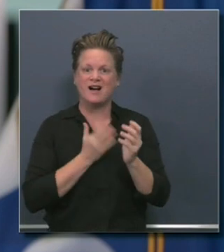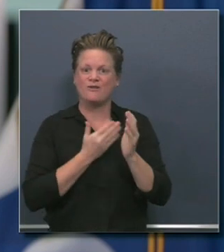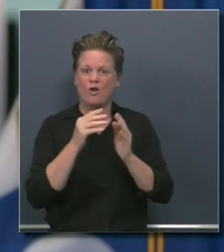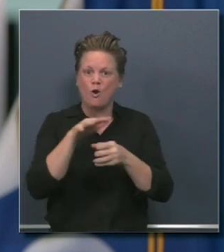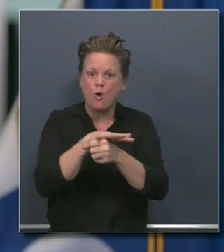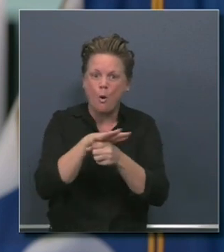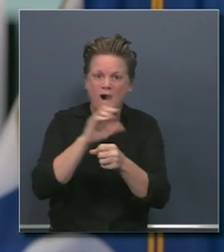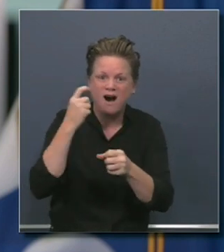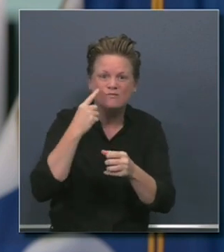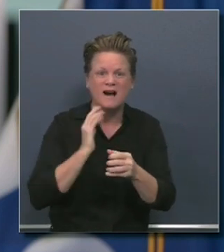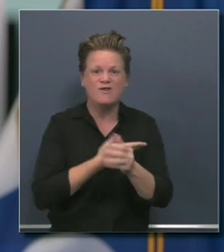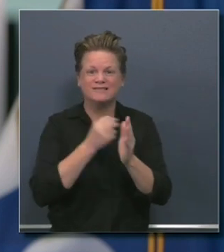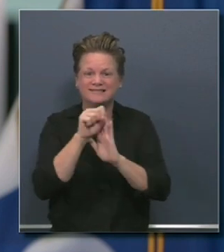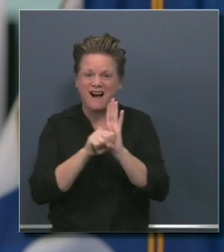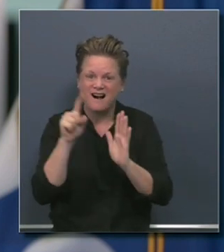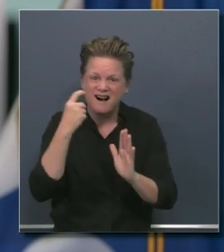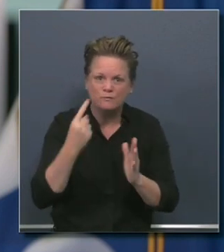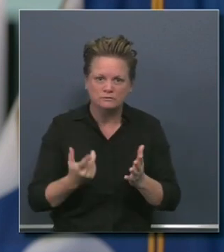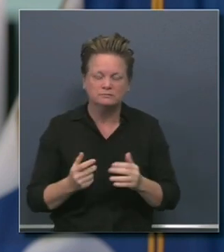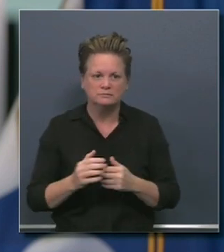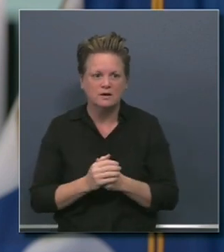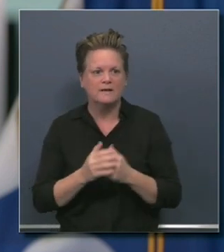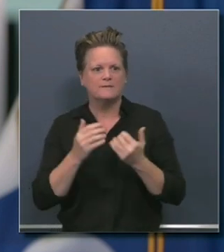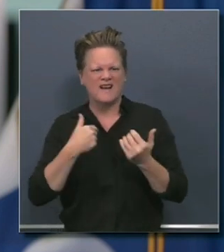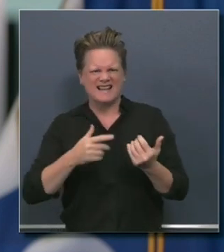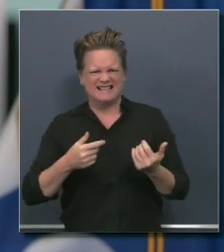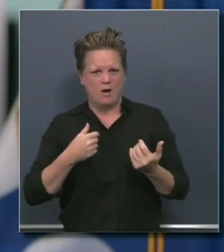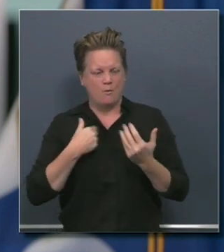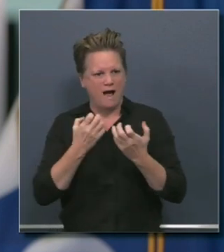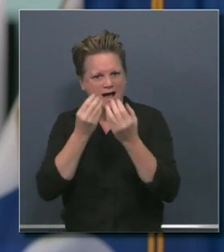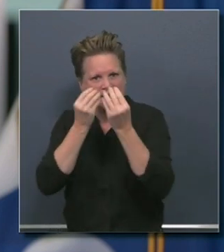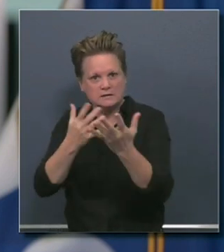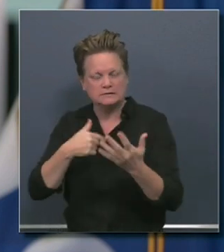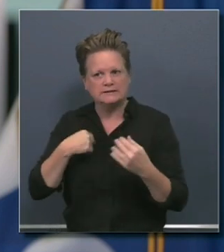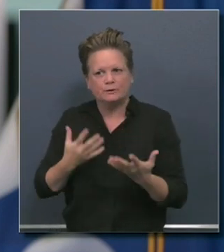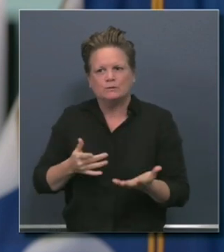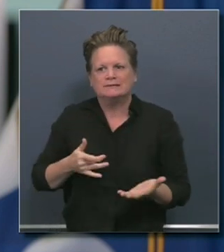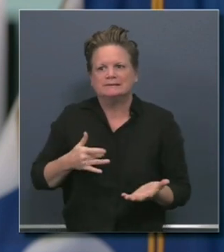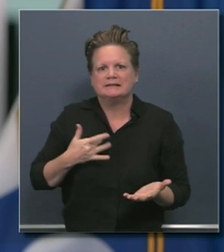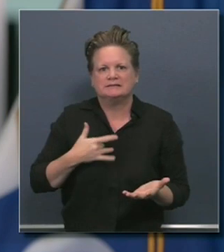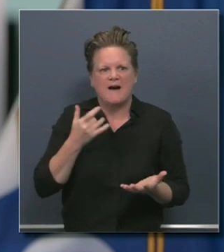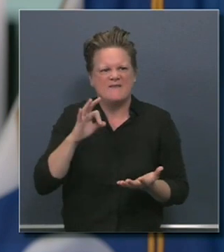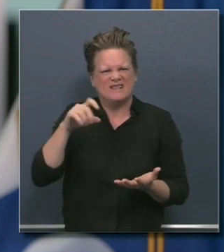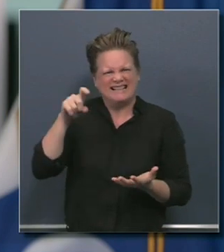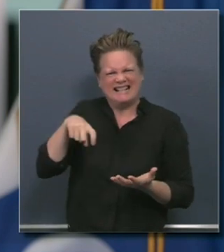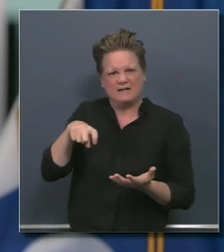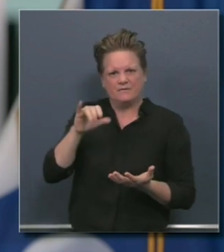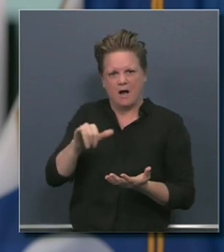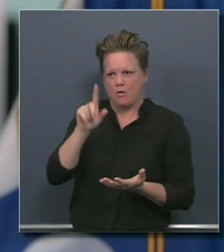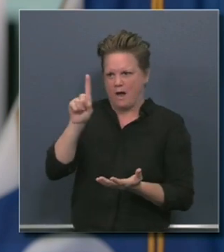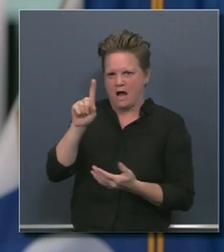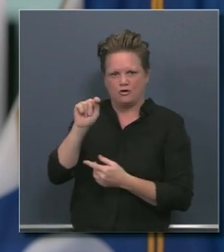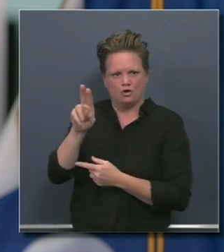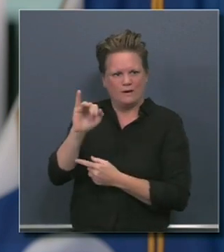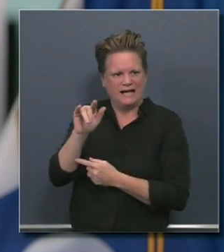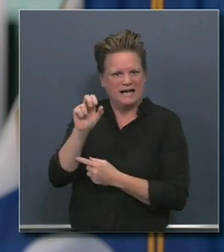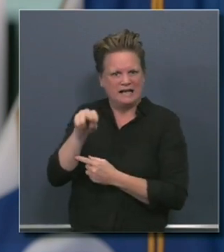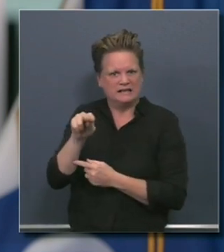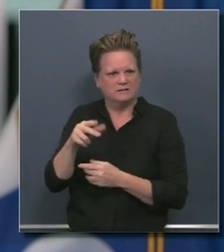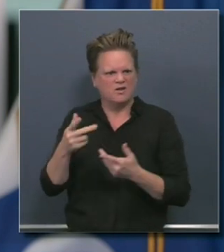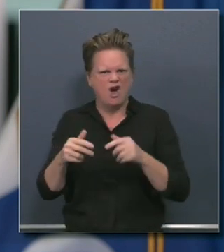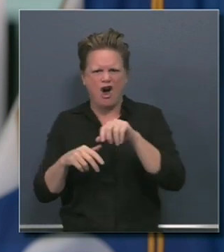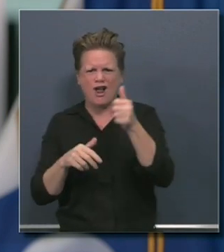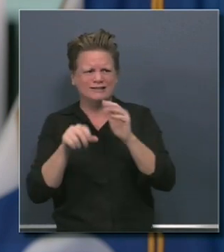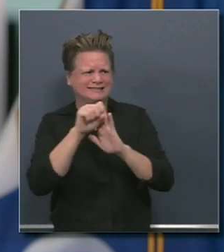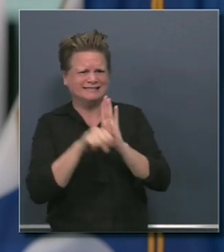gives you a sense of the thrust of the needs that we are all feeling as states, as regions,